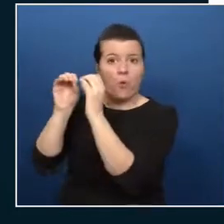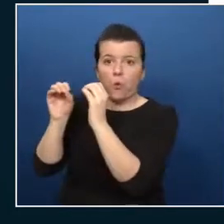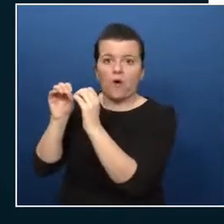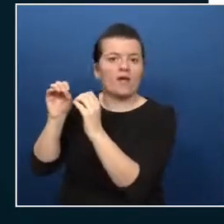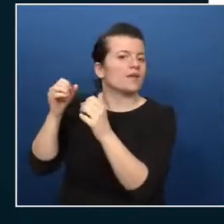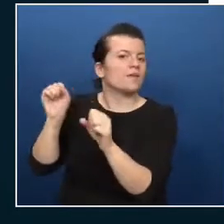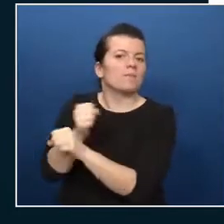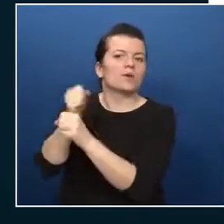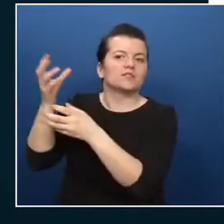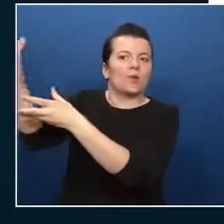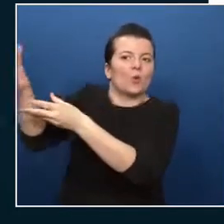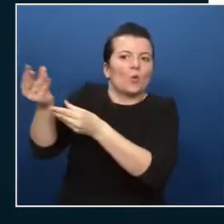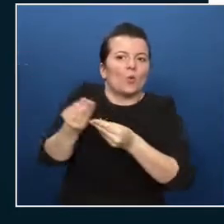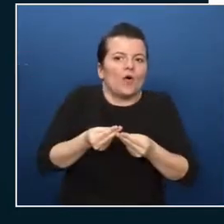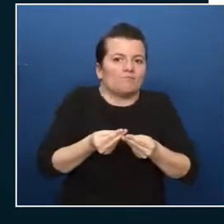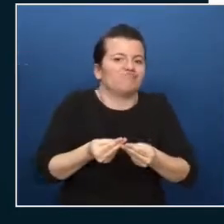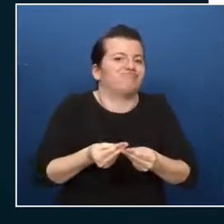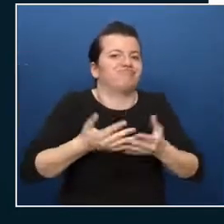not possible